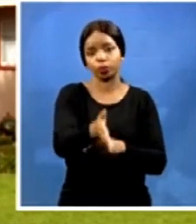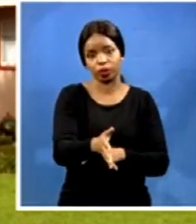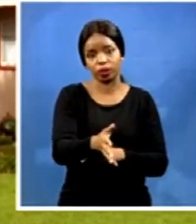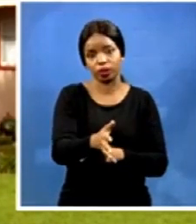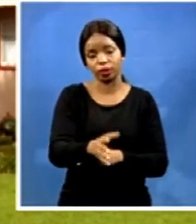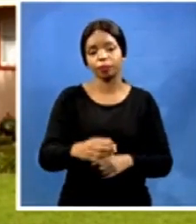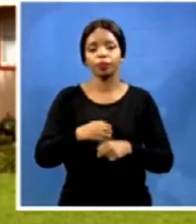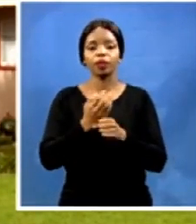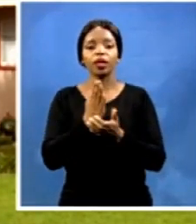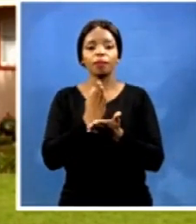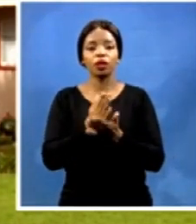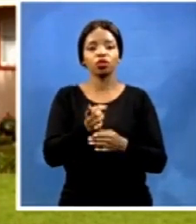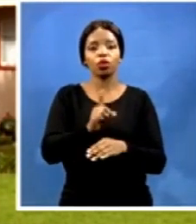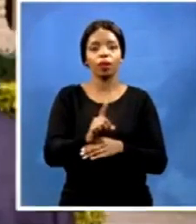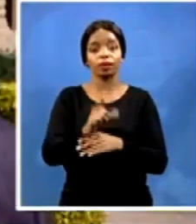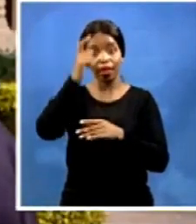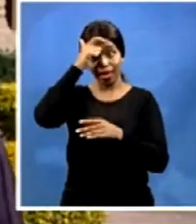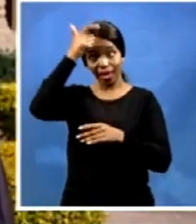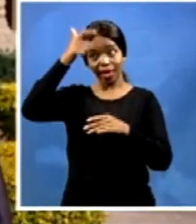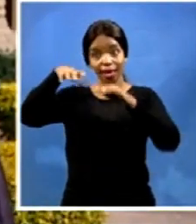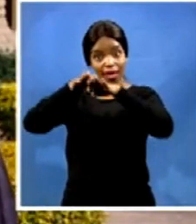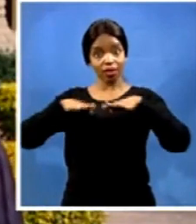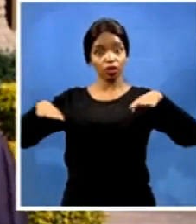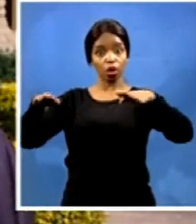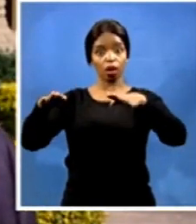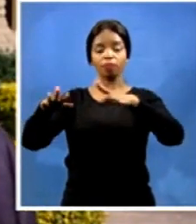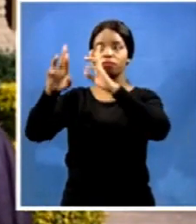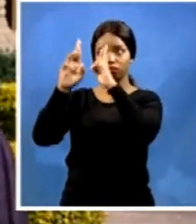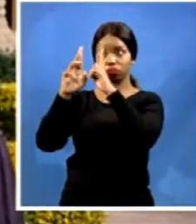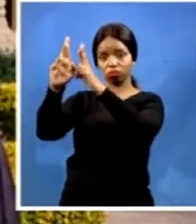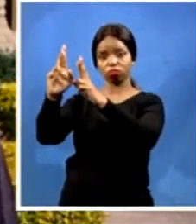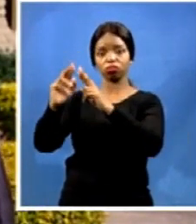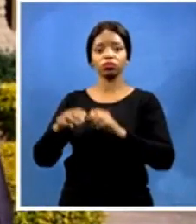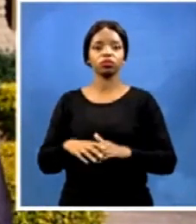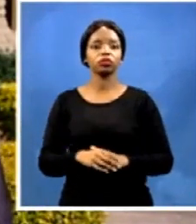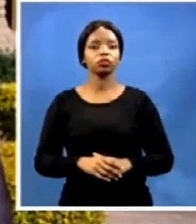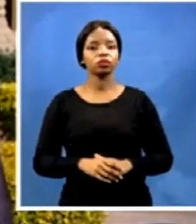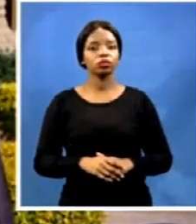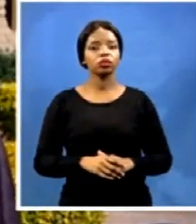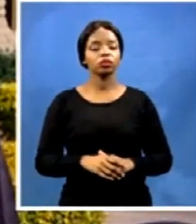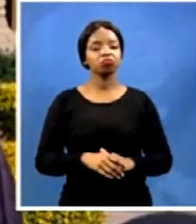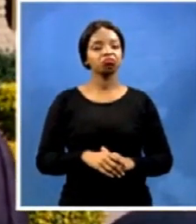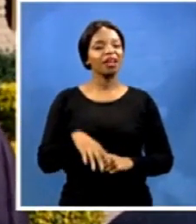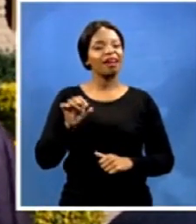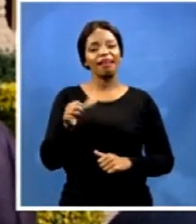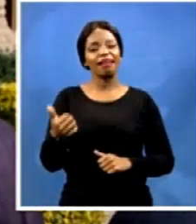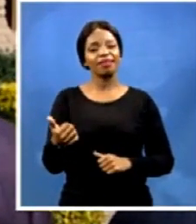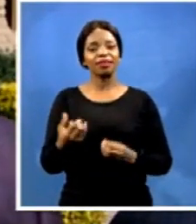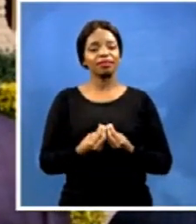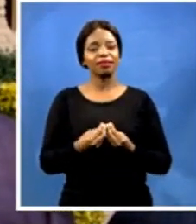to its previous glory. The other message was that we see some signs